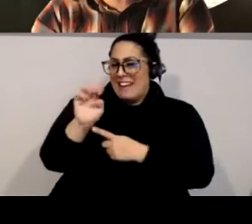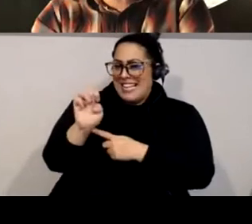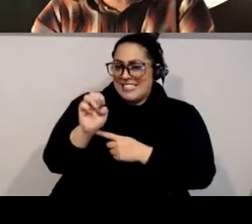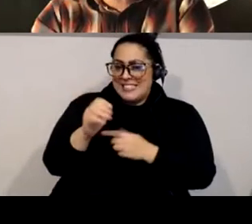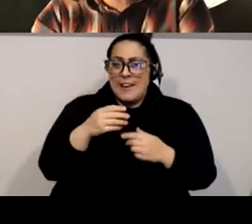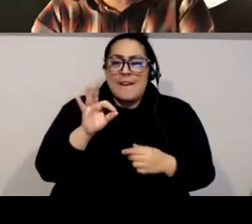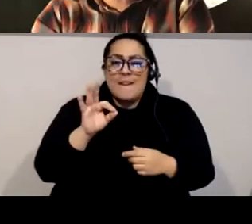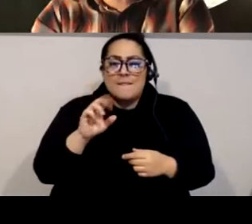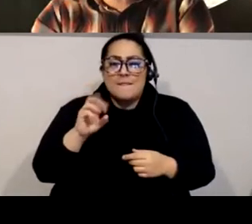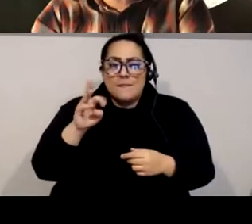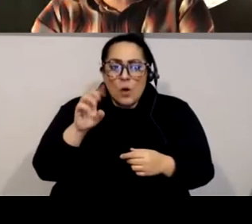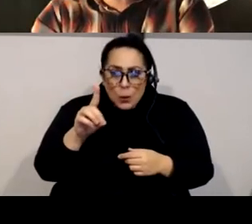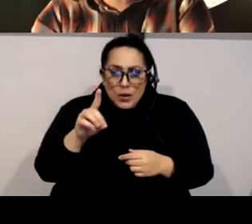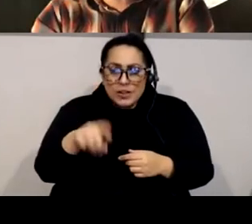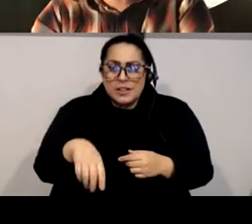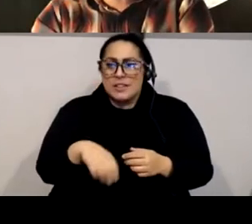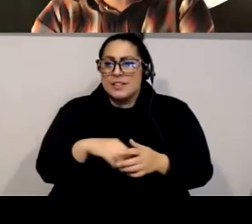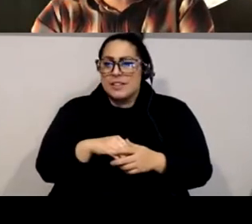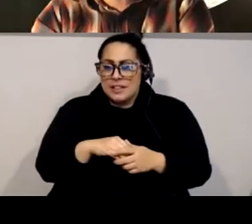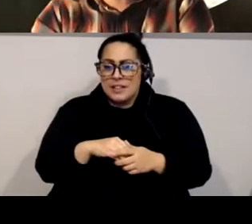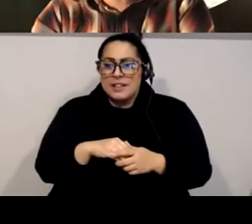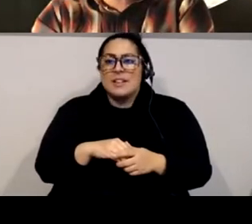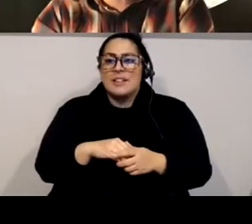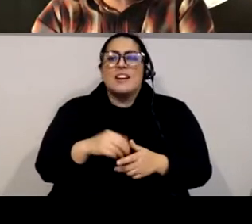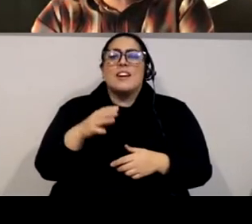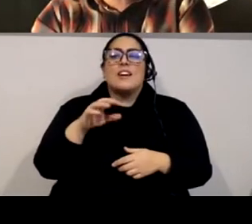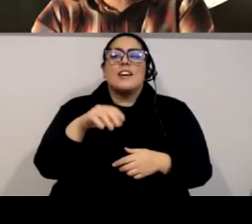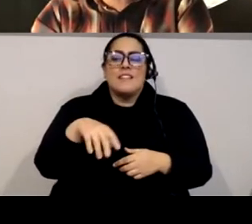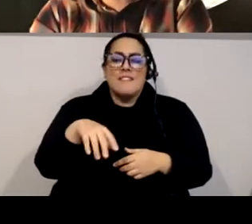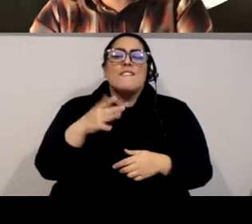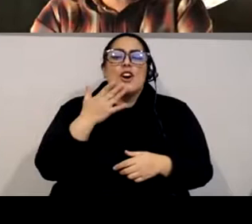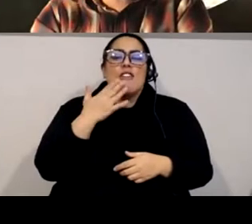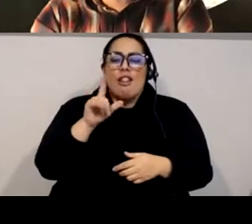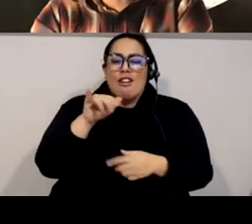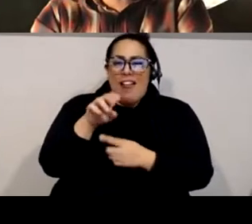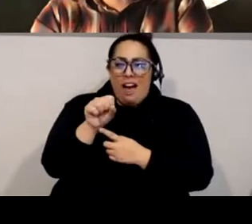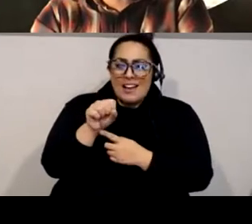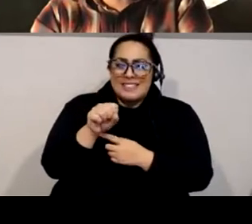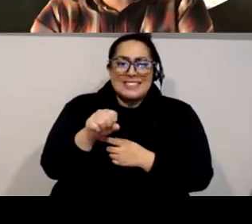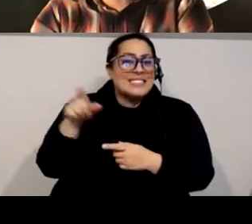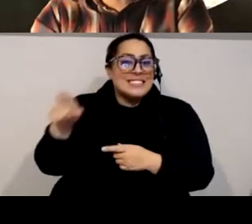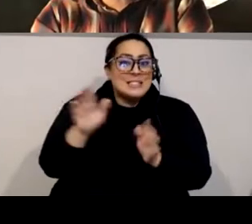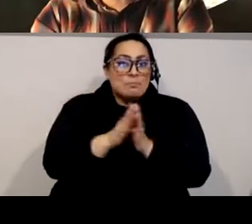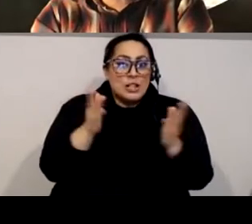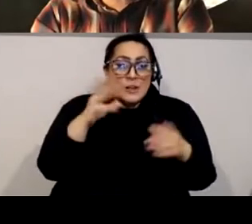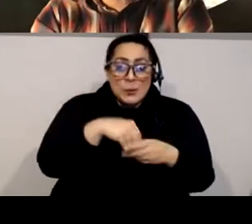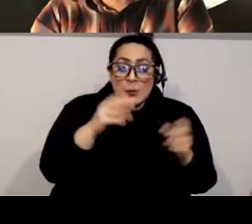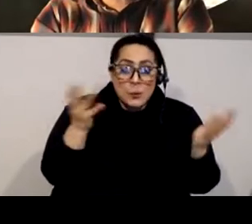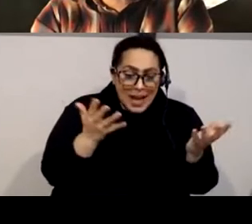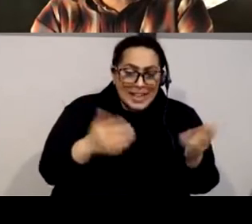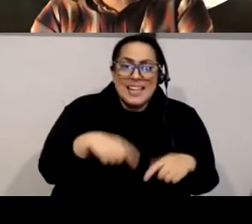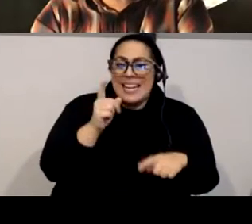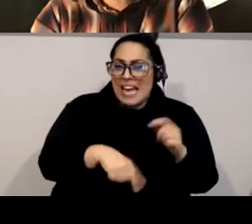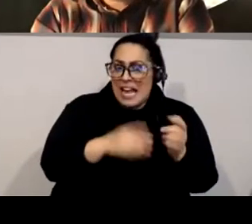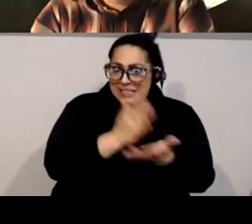publications Culture Strike and Color Lines. His books include Can't Stop, Won't Stop, A History of the Hip Hop